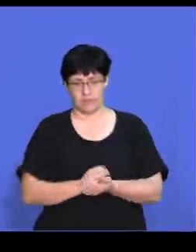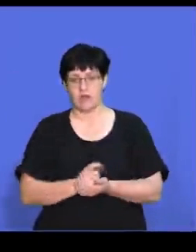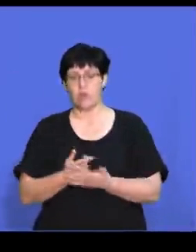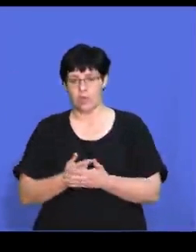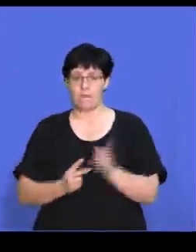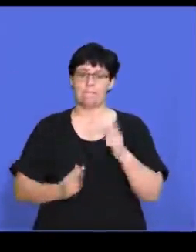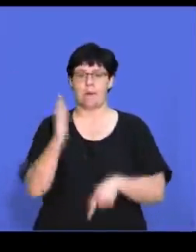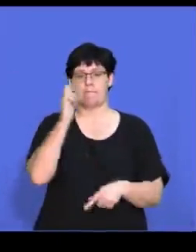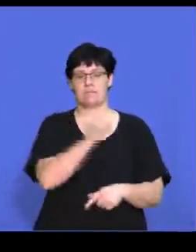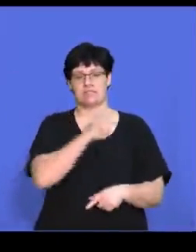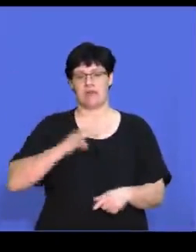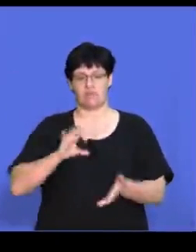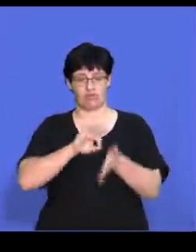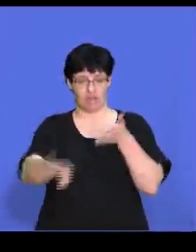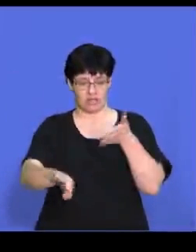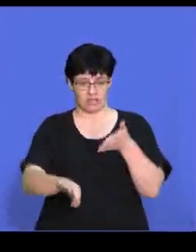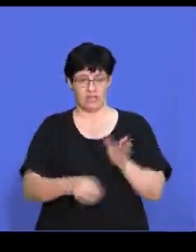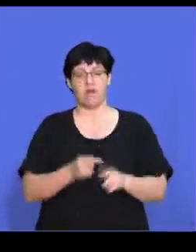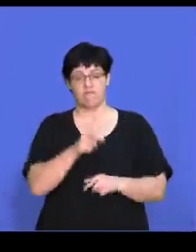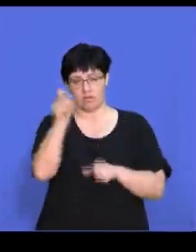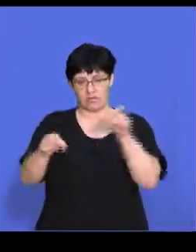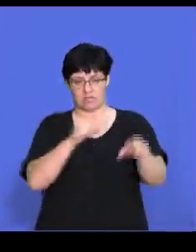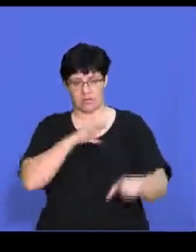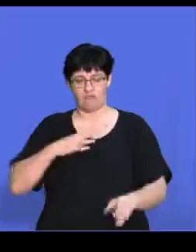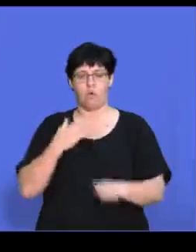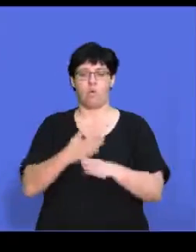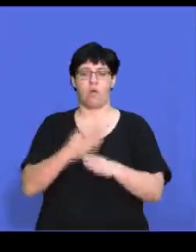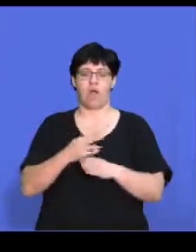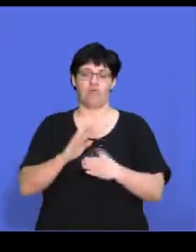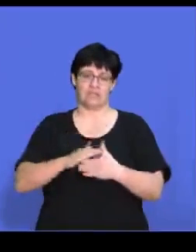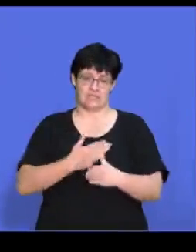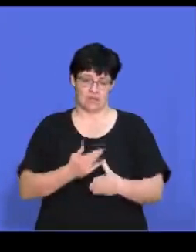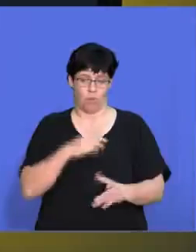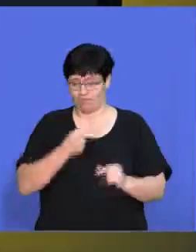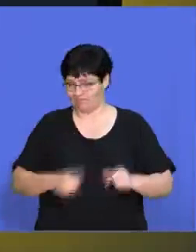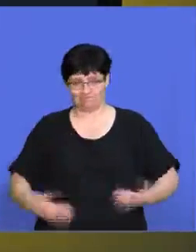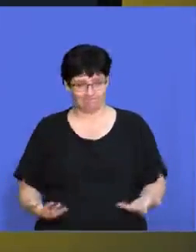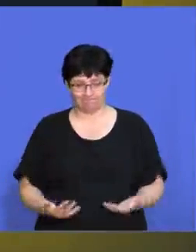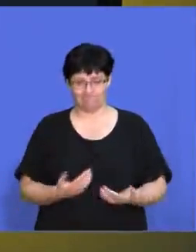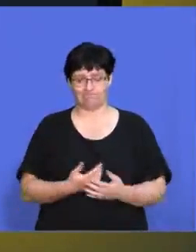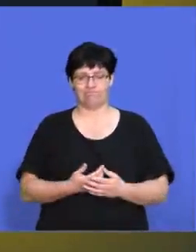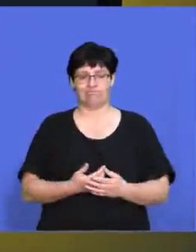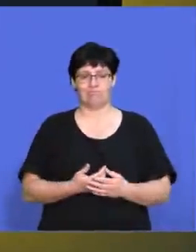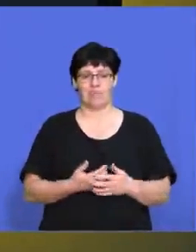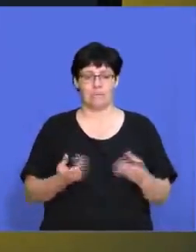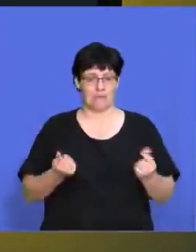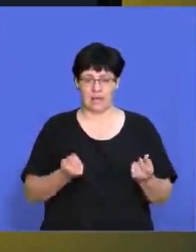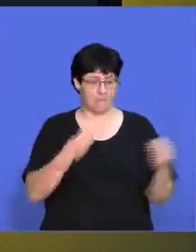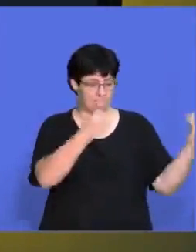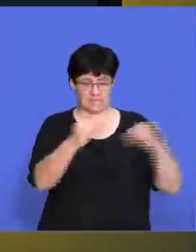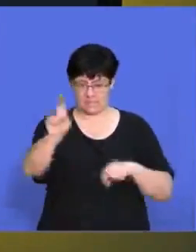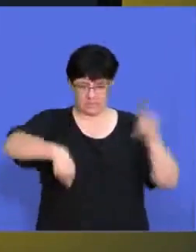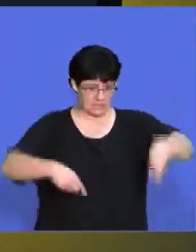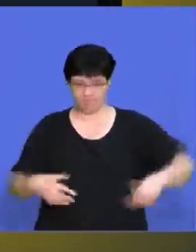terminating the employment contracts of employees for operational reasons. So there isn't enough business